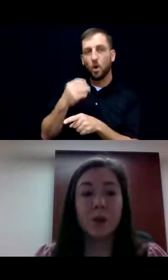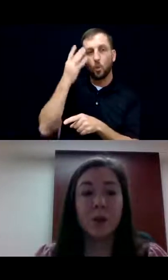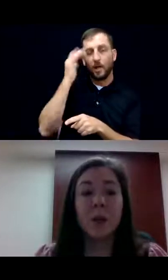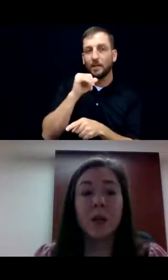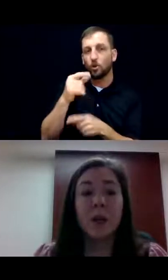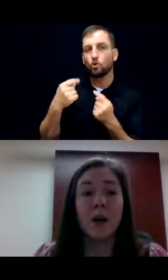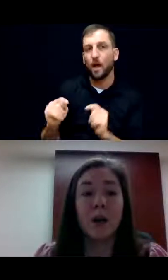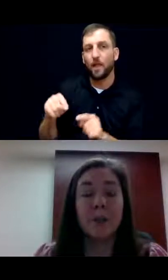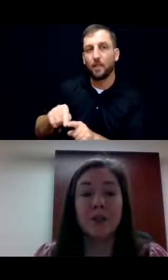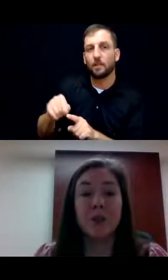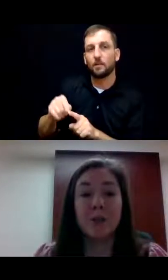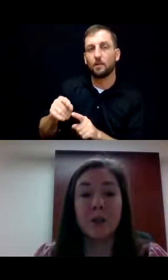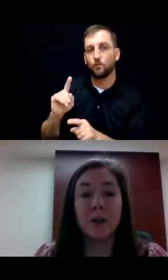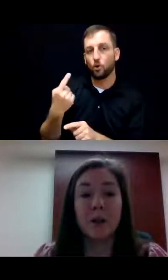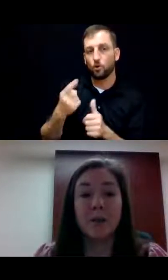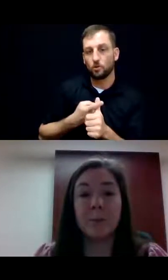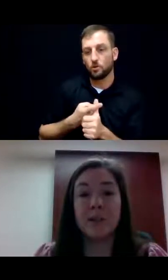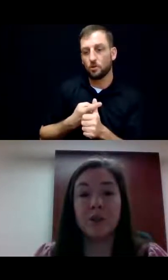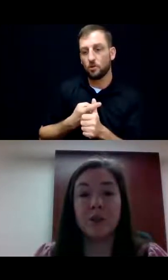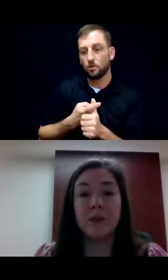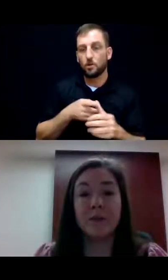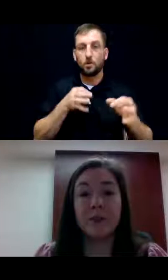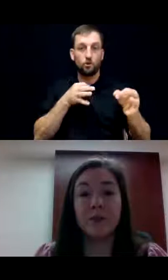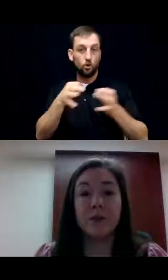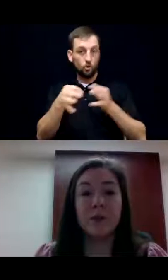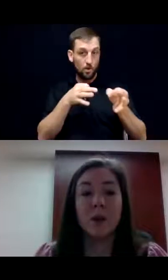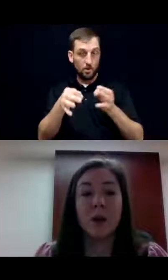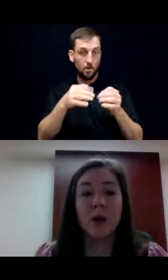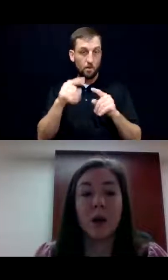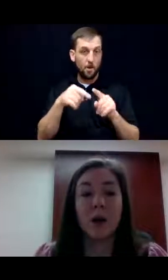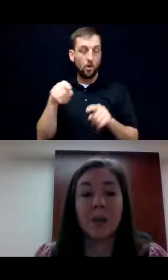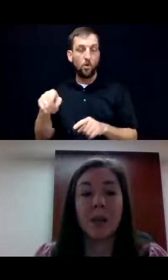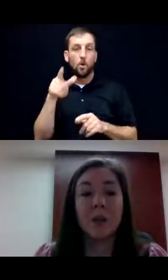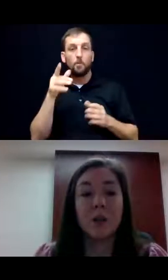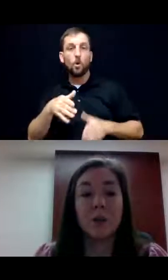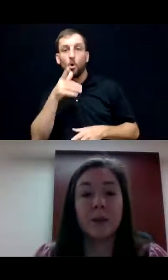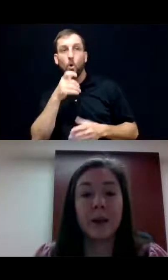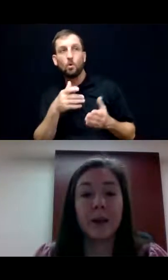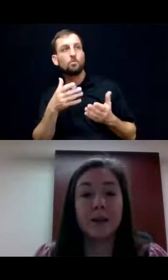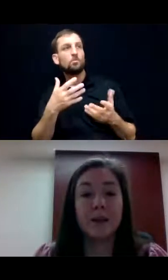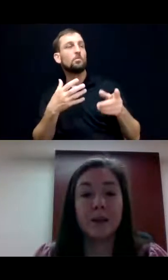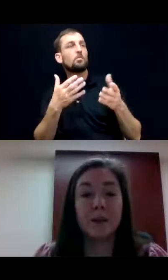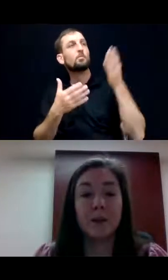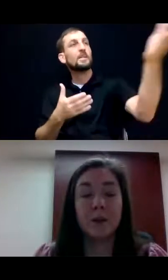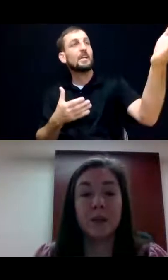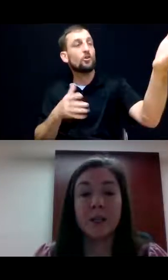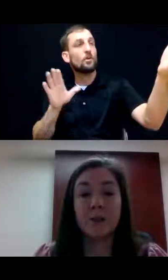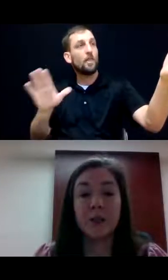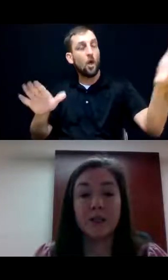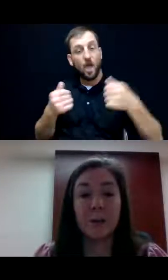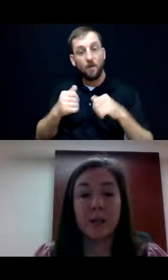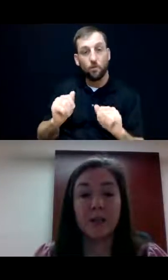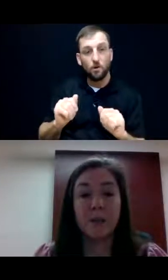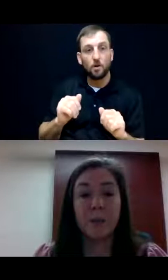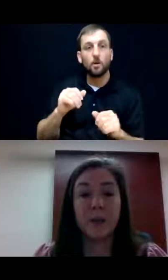So, um, a description of the petitioner's efforts, um, can include that, you know, the less